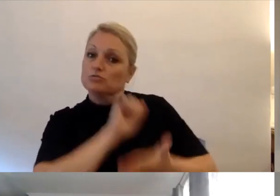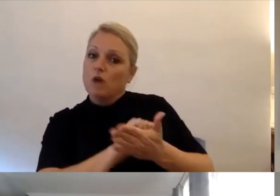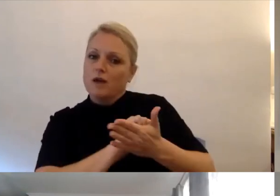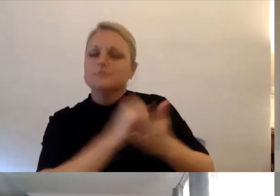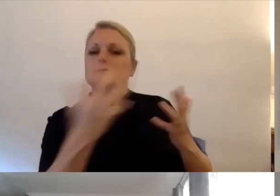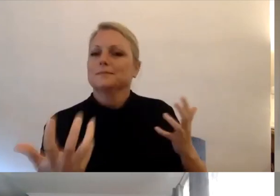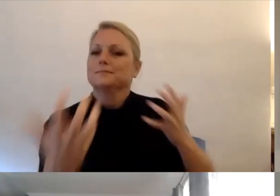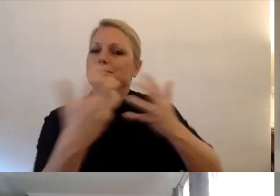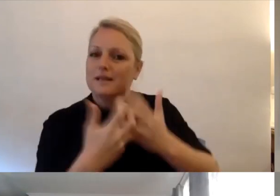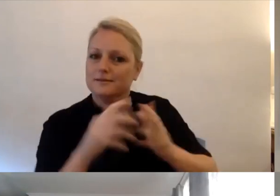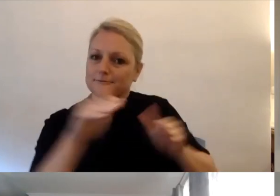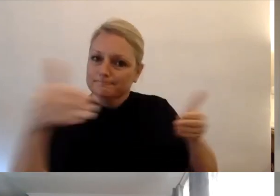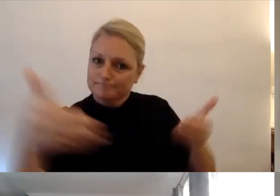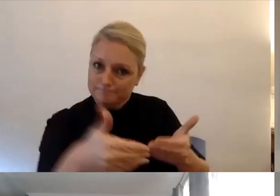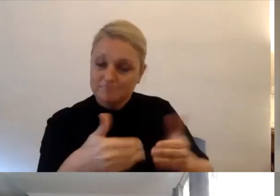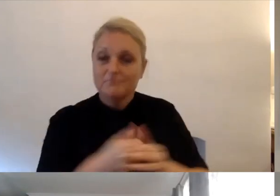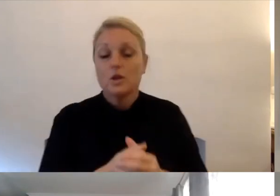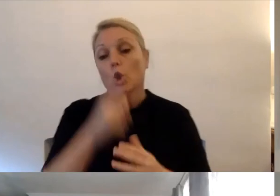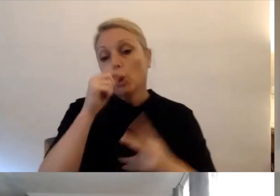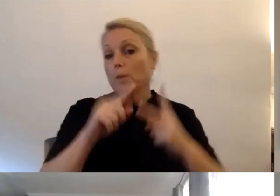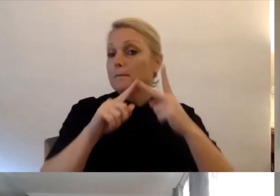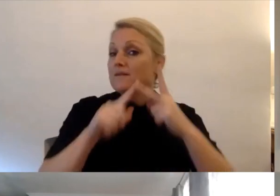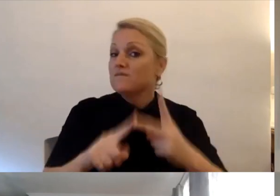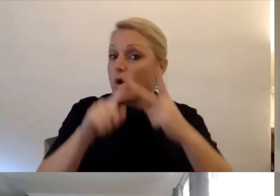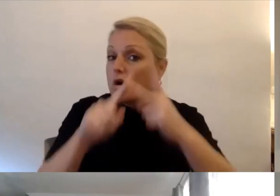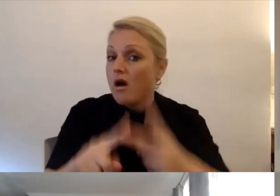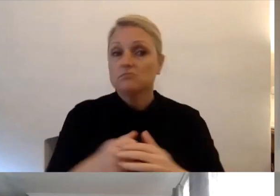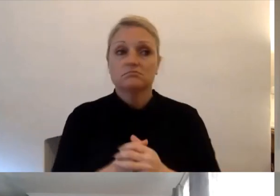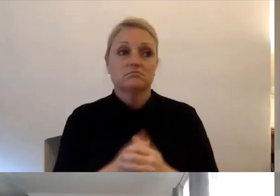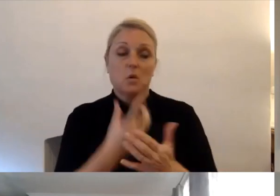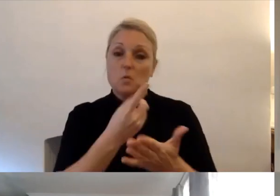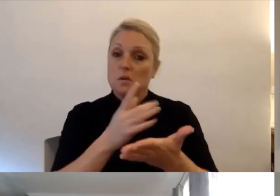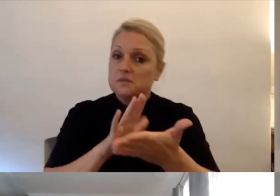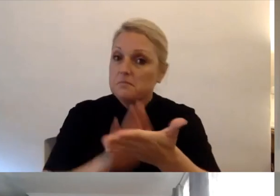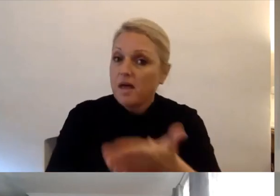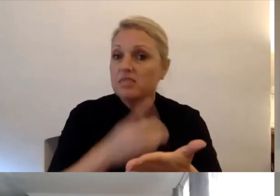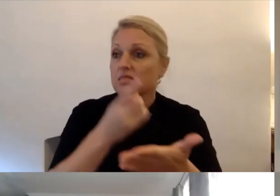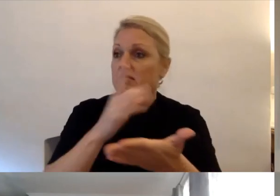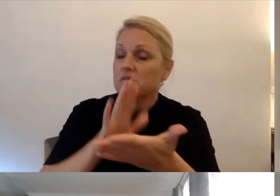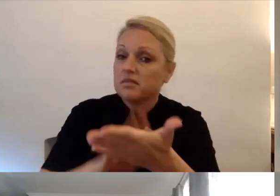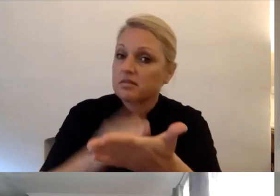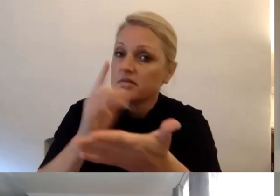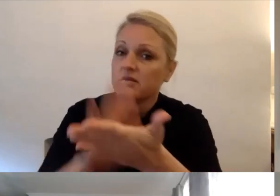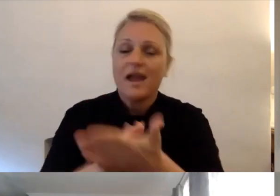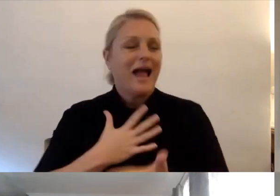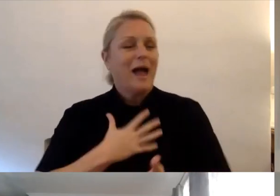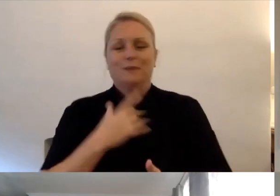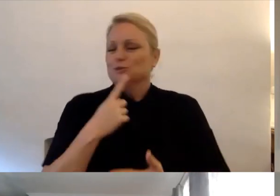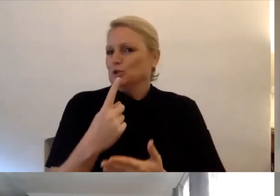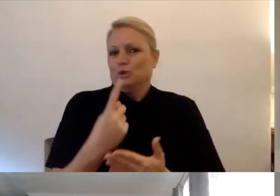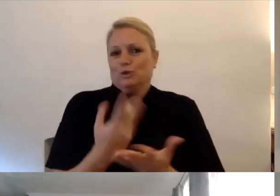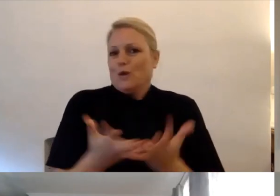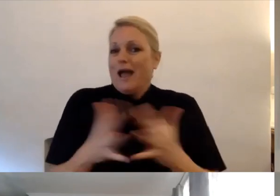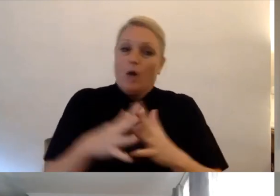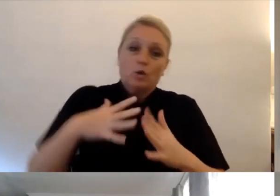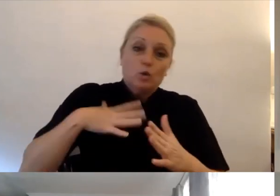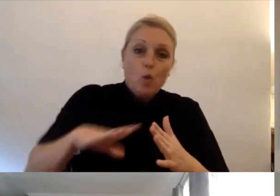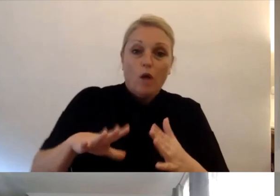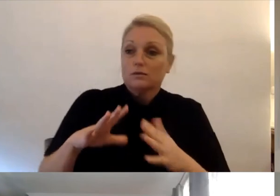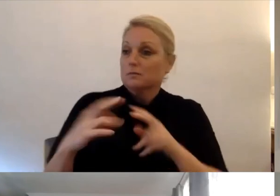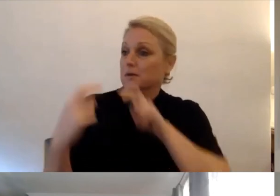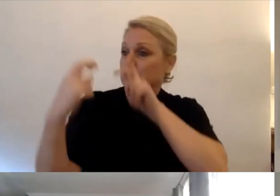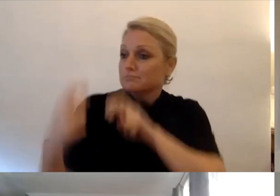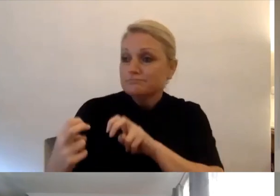a fortnightly or monthly basis and provide support to you, as I said, either face to face in person,